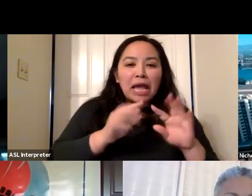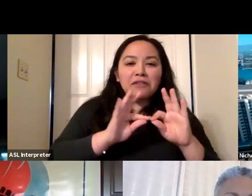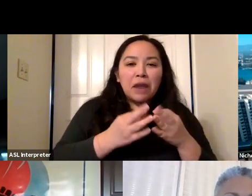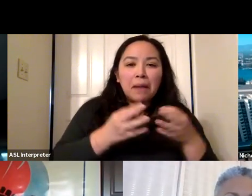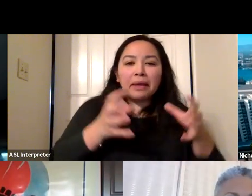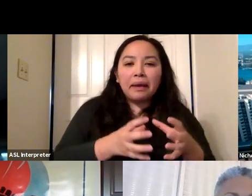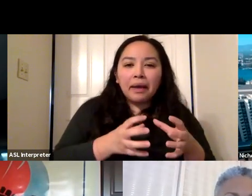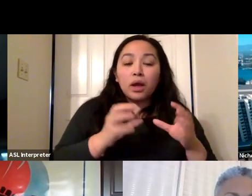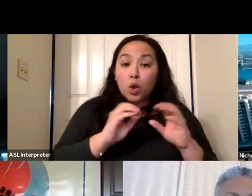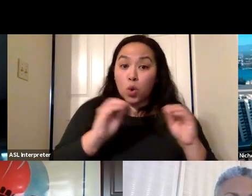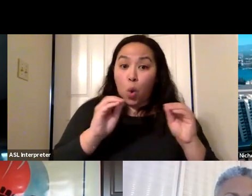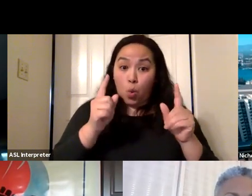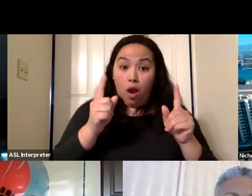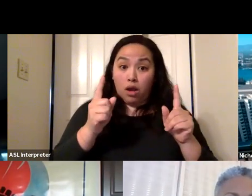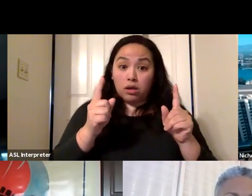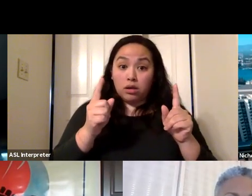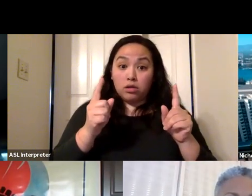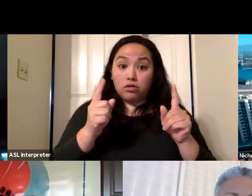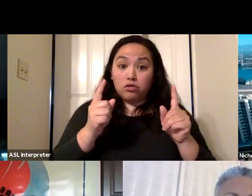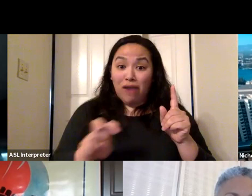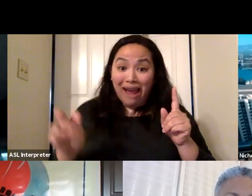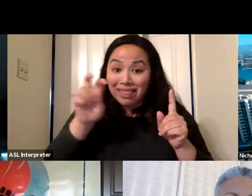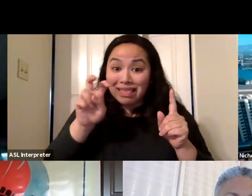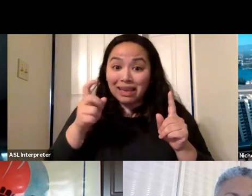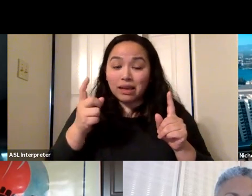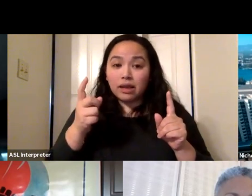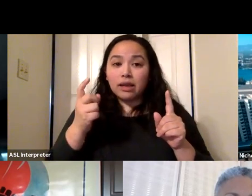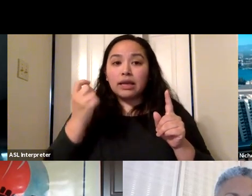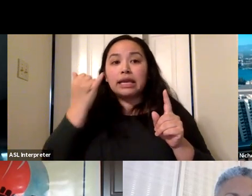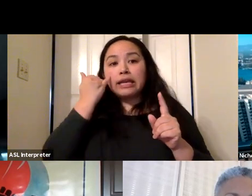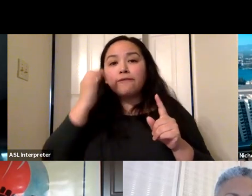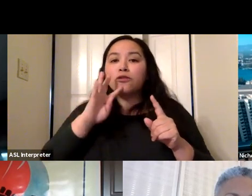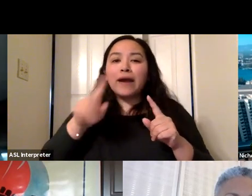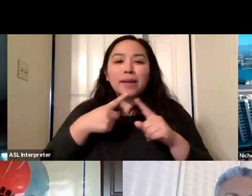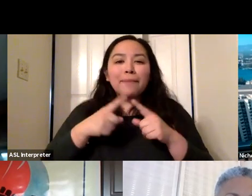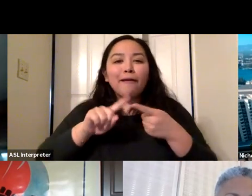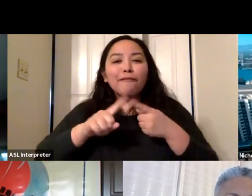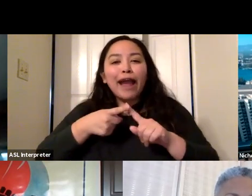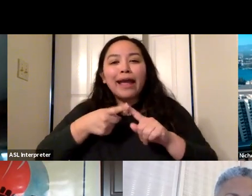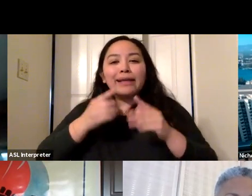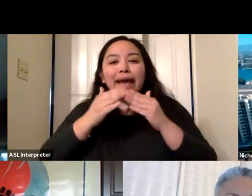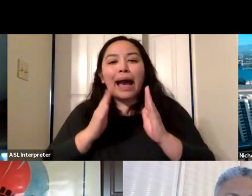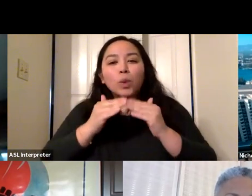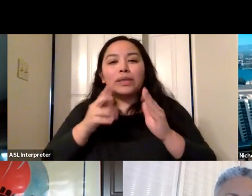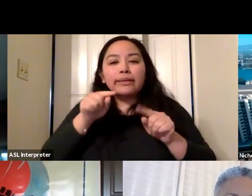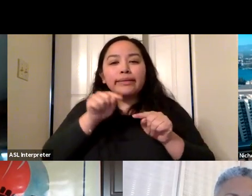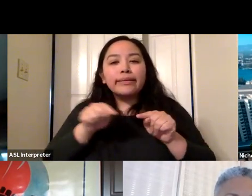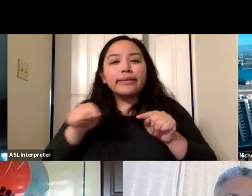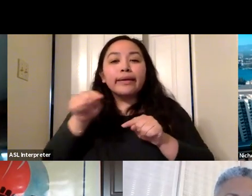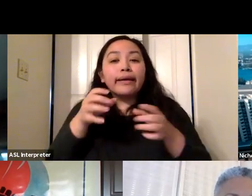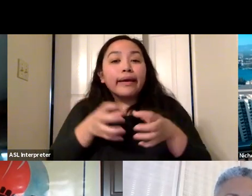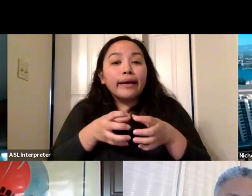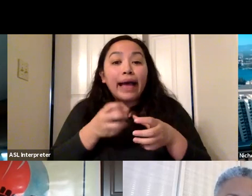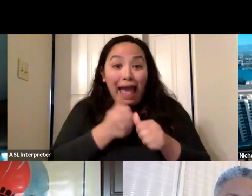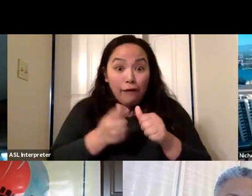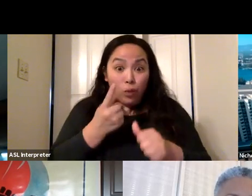Nobody's traveling that far. So if you're talking about people from around the neighborhood, a few households getting together and everyone is